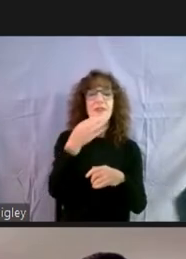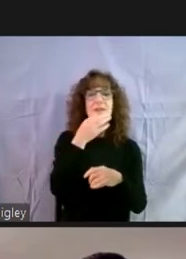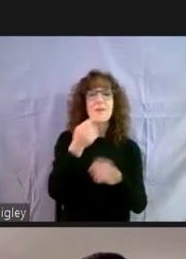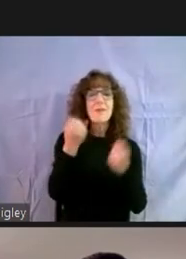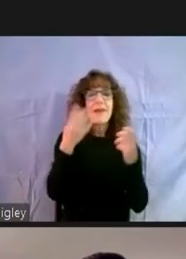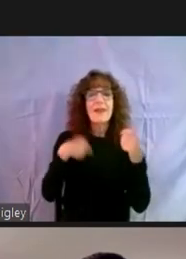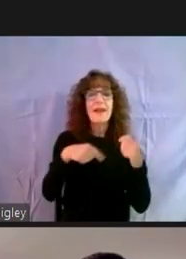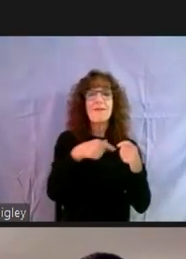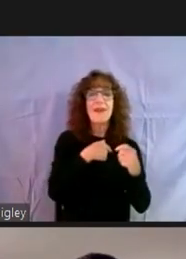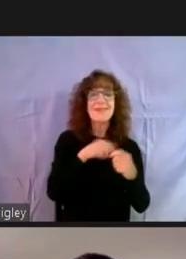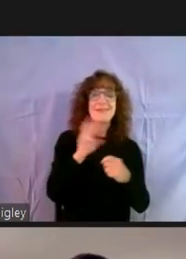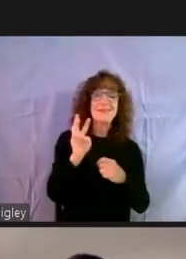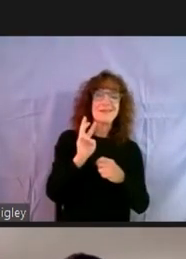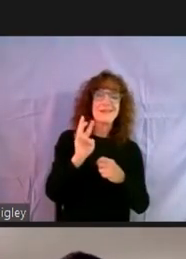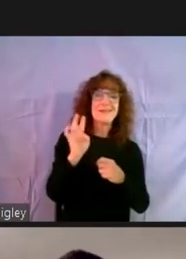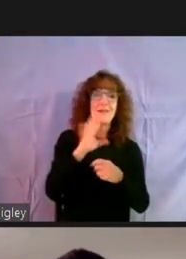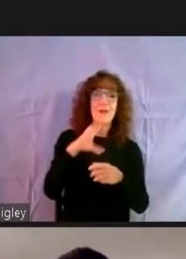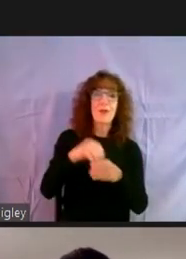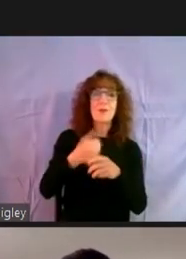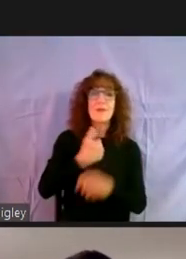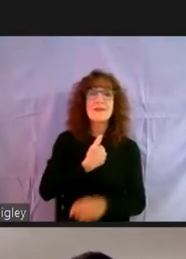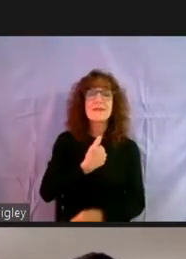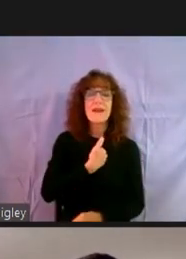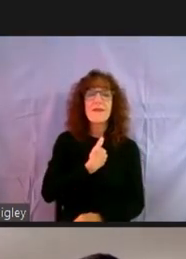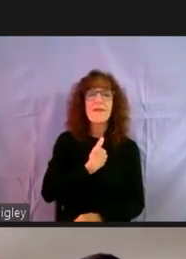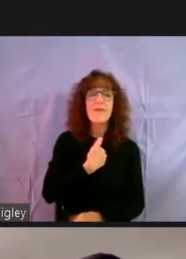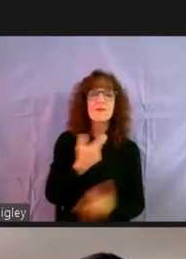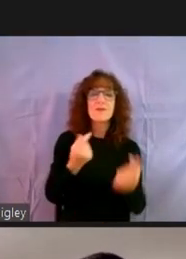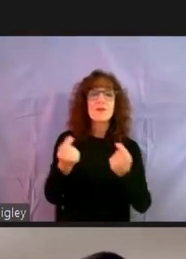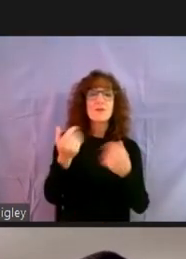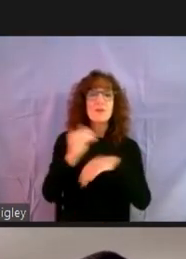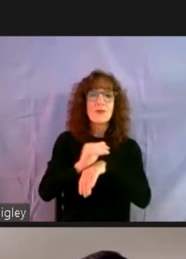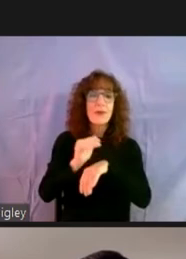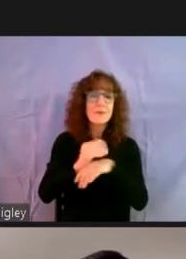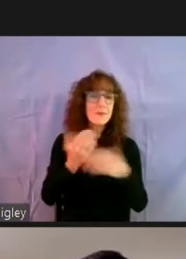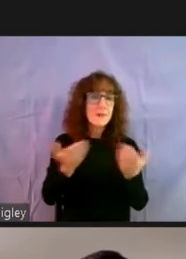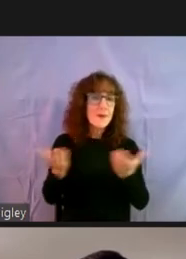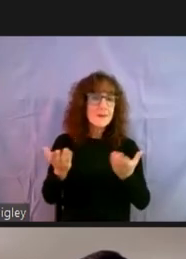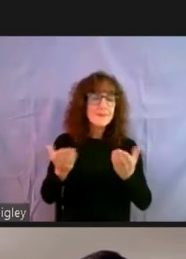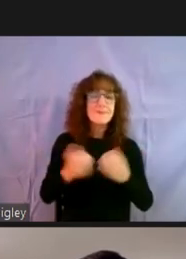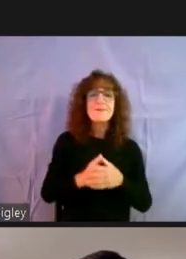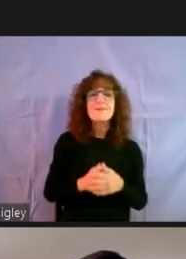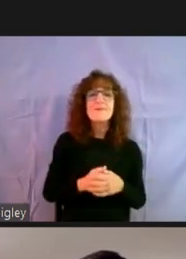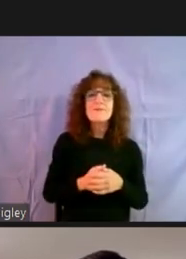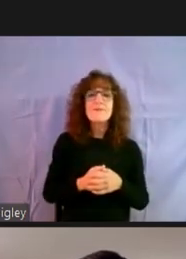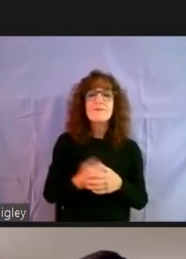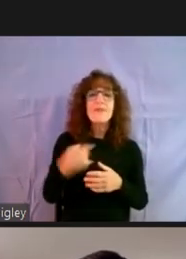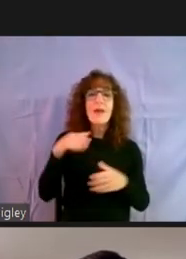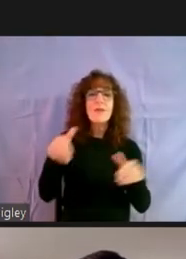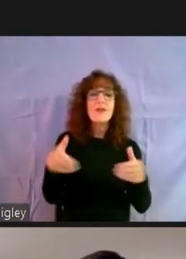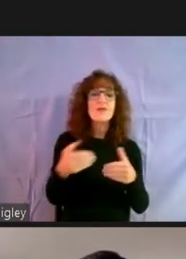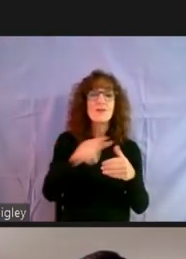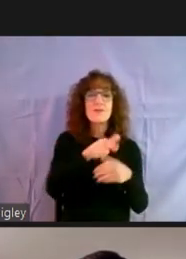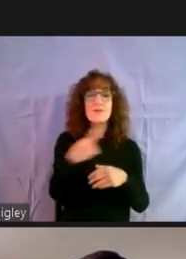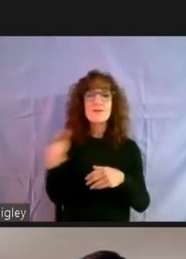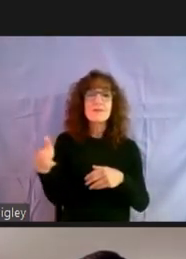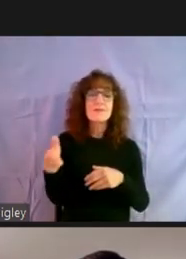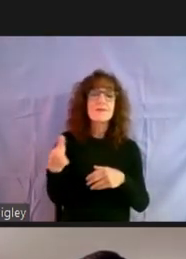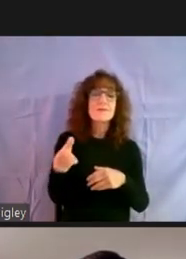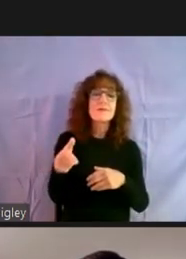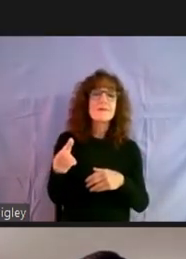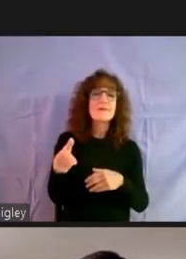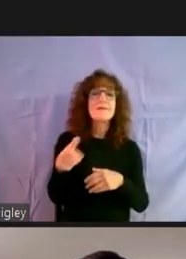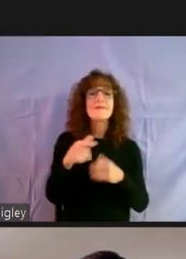of us. are six, seven, including me. So what we're going to do tonight is I'll introduce them. We'll take them one at a time,